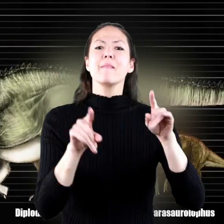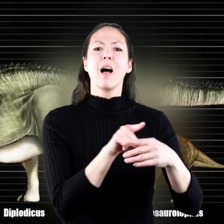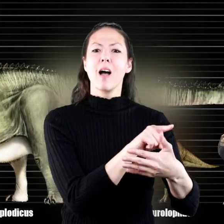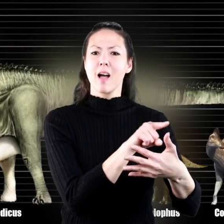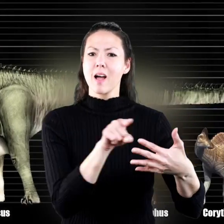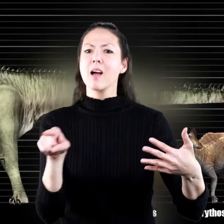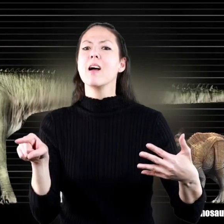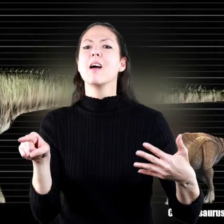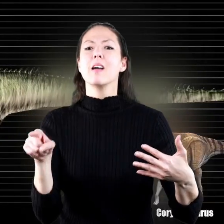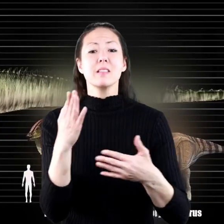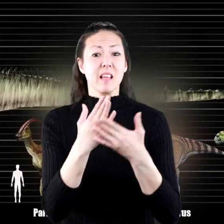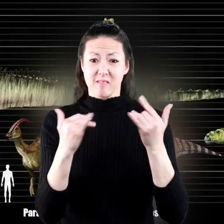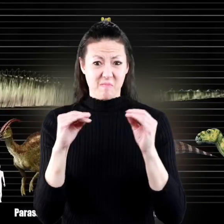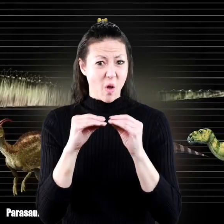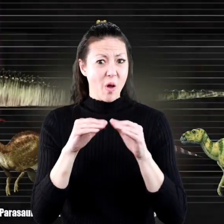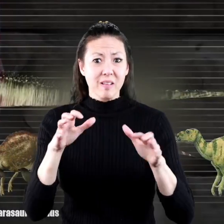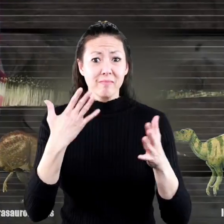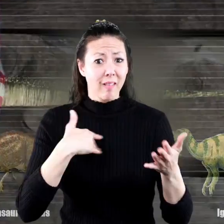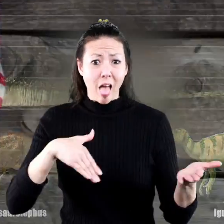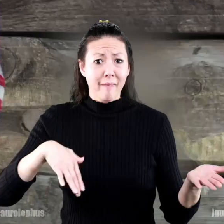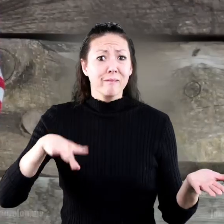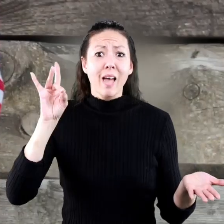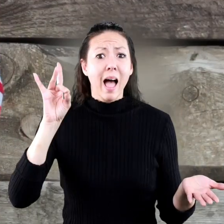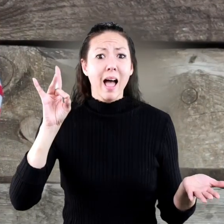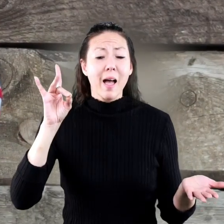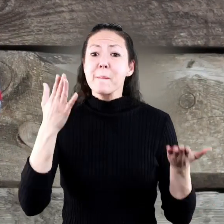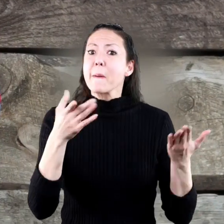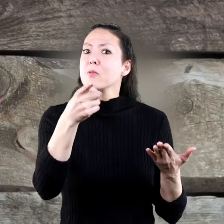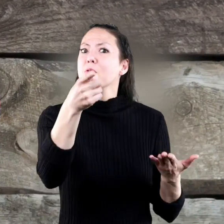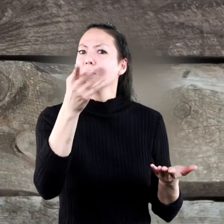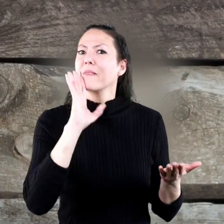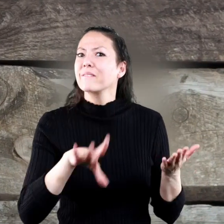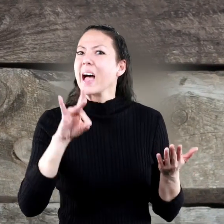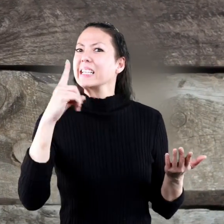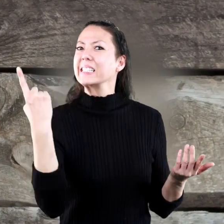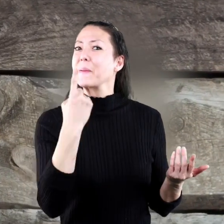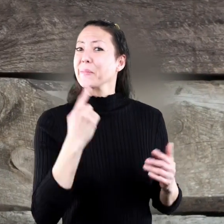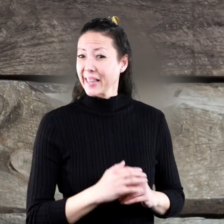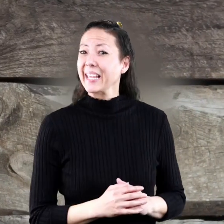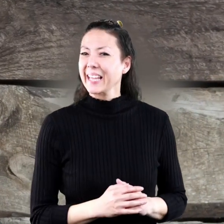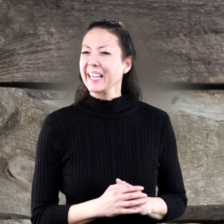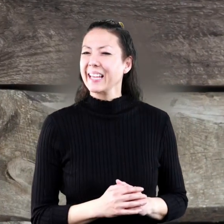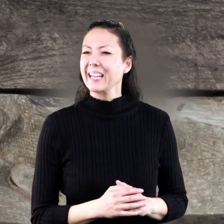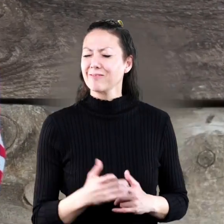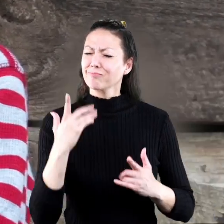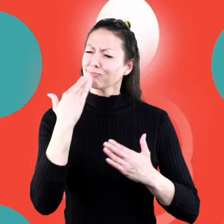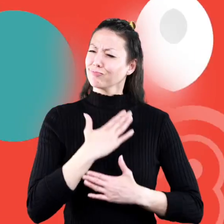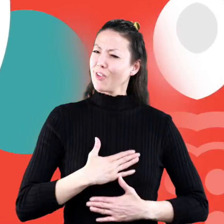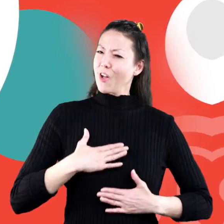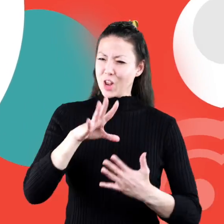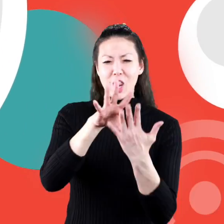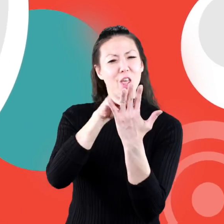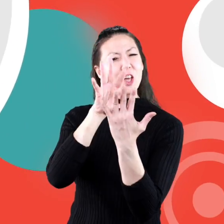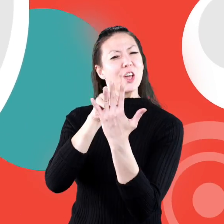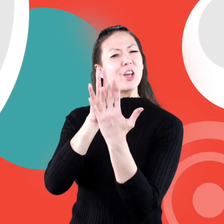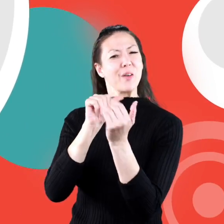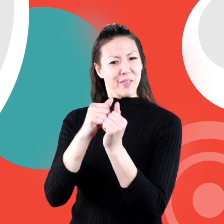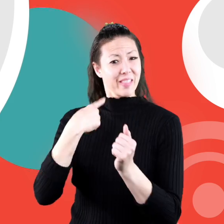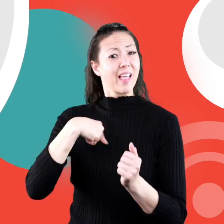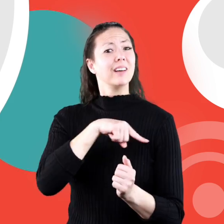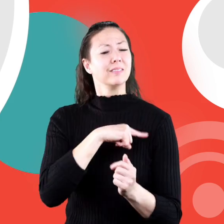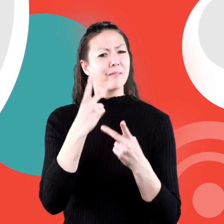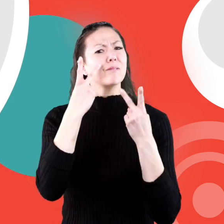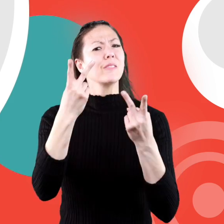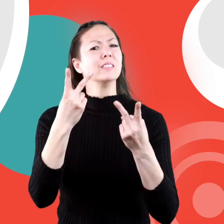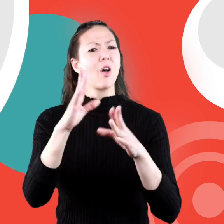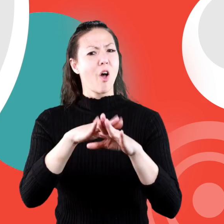and maybe many more that have not been discovered maybe they'll be discovered by you hope you had fun learning